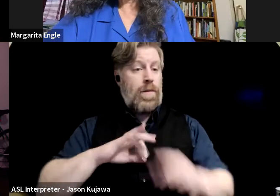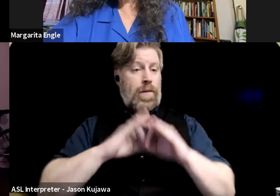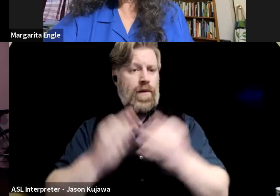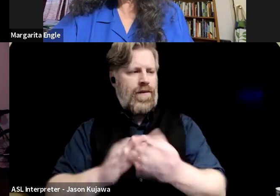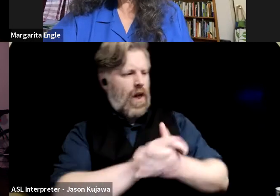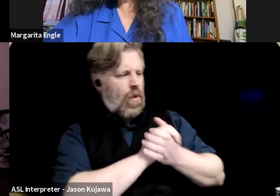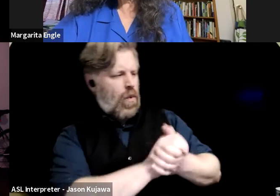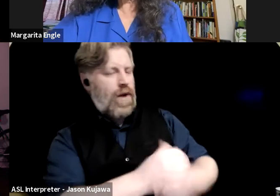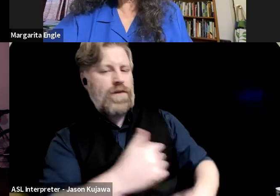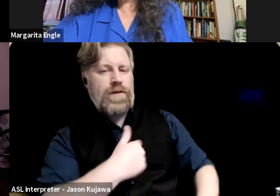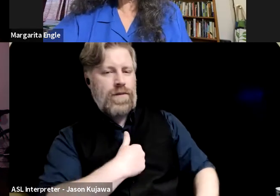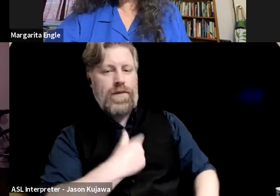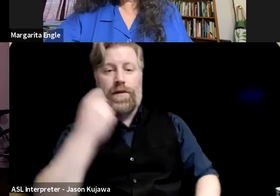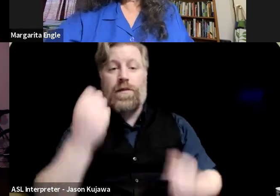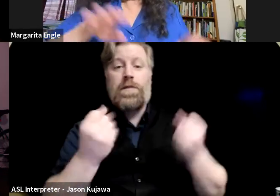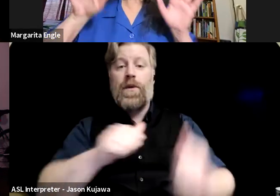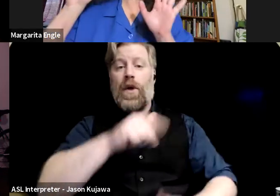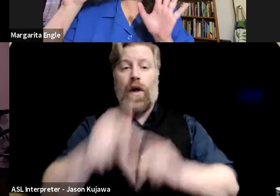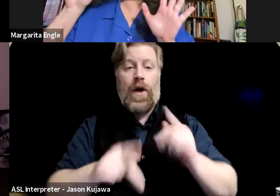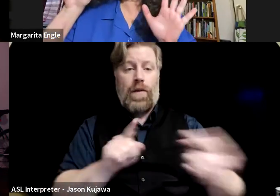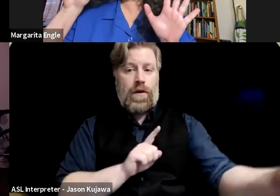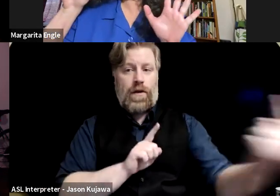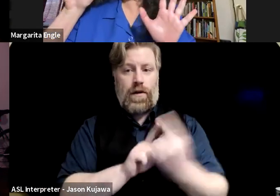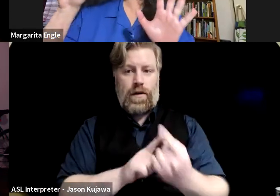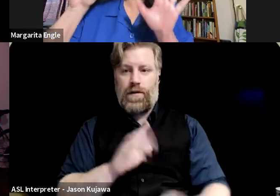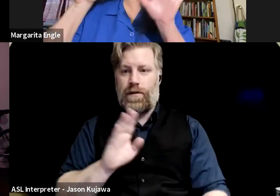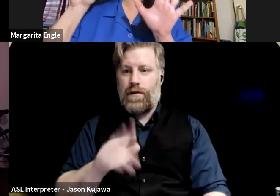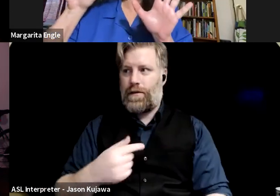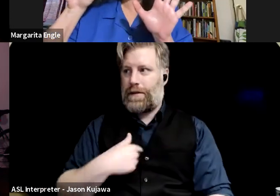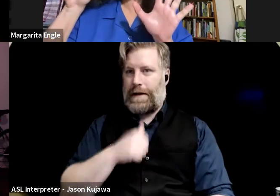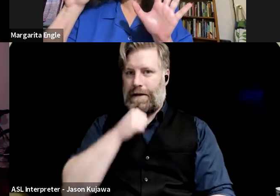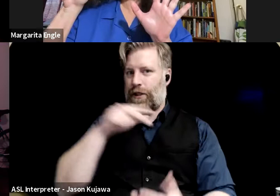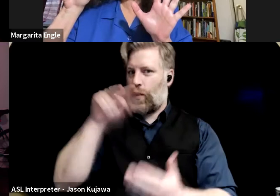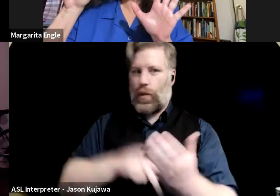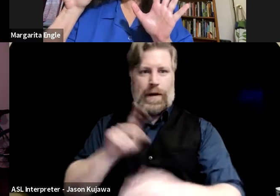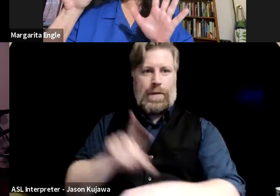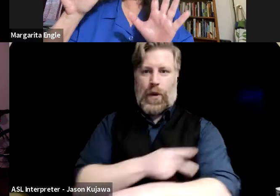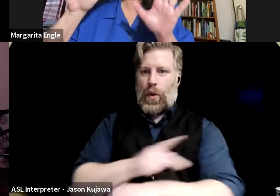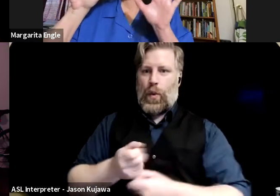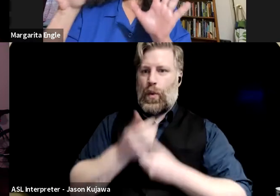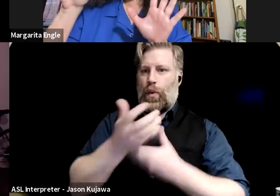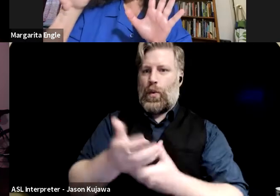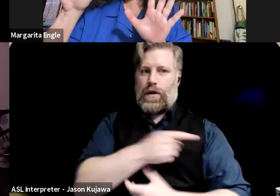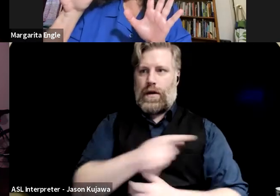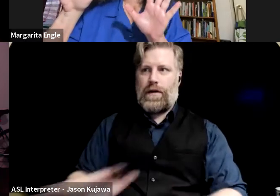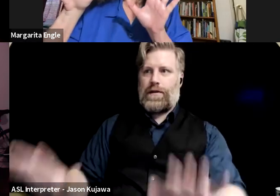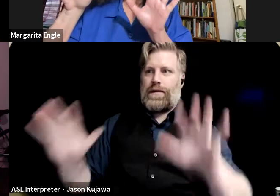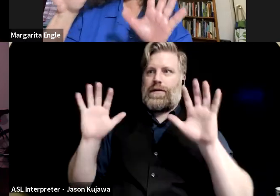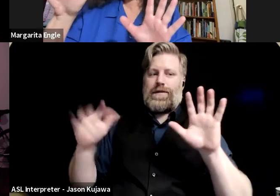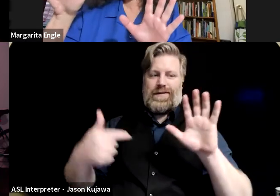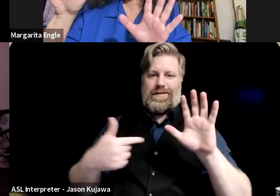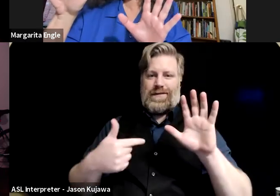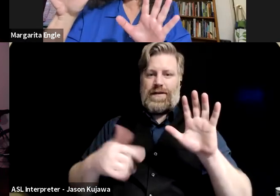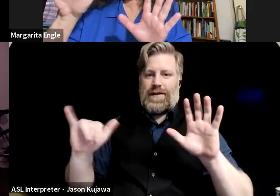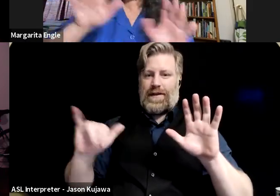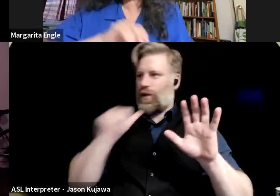people walked up to me and said, I don't read poetry, and they put their hands up, like, do not try and